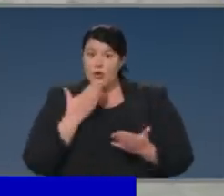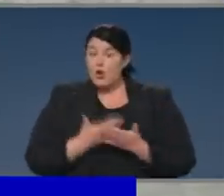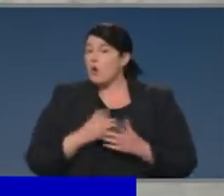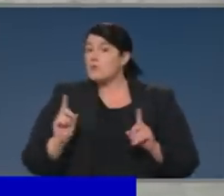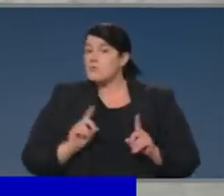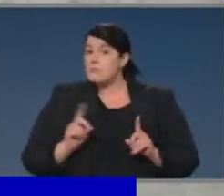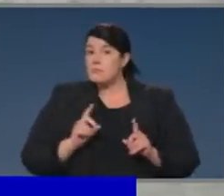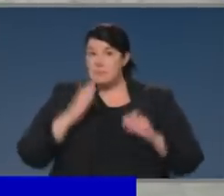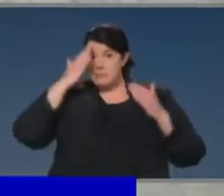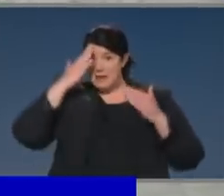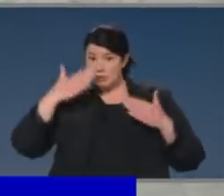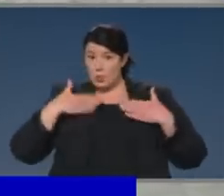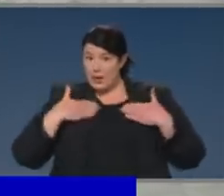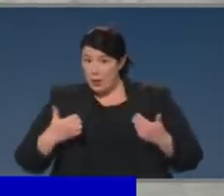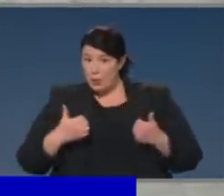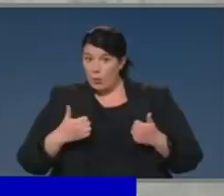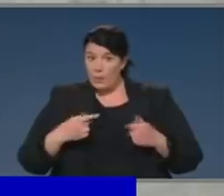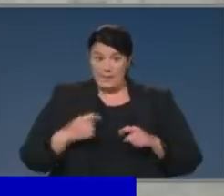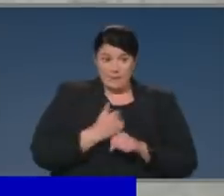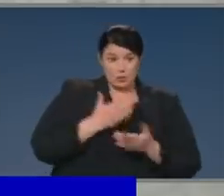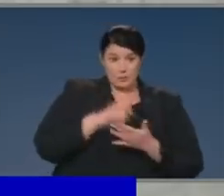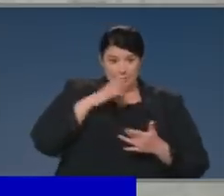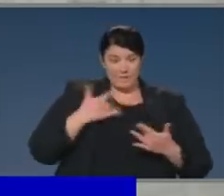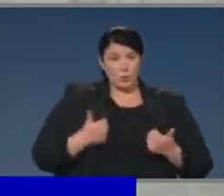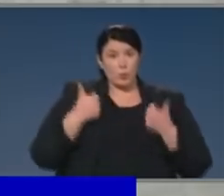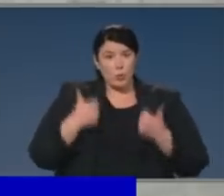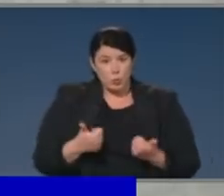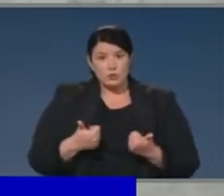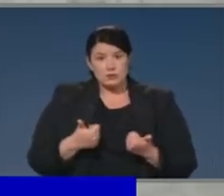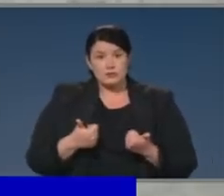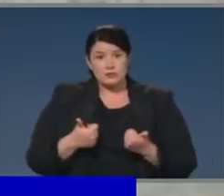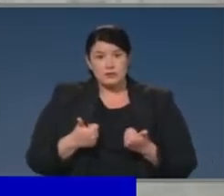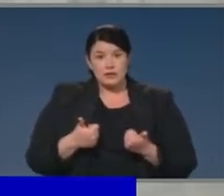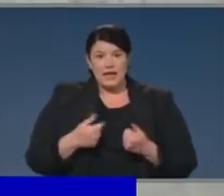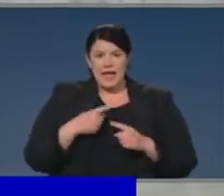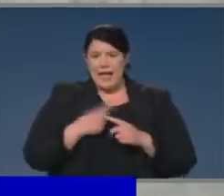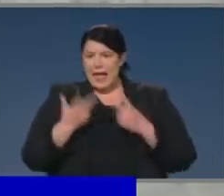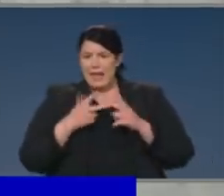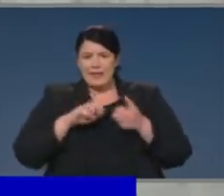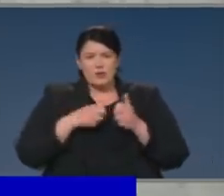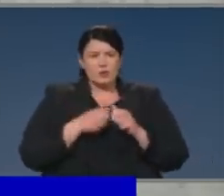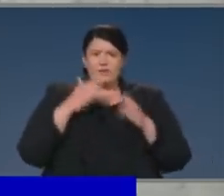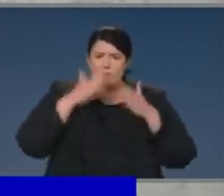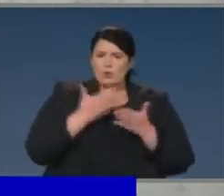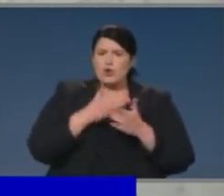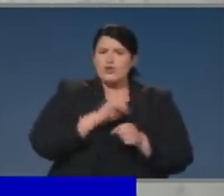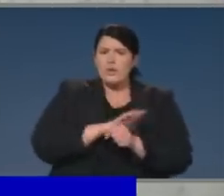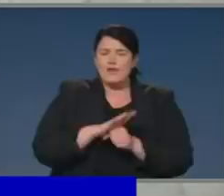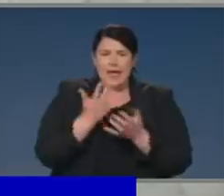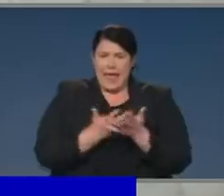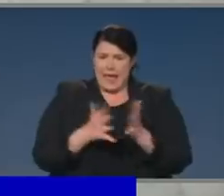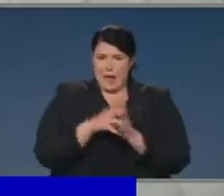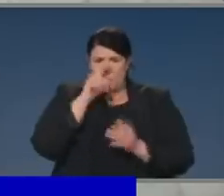of mental health and wellbeing, and mental illness, and all of those associated issues around the pandemic, what do we need to do?